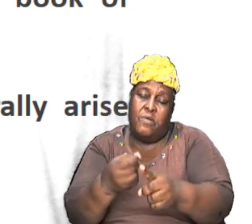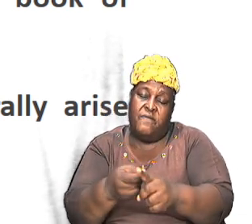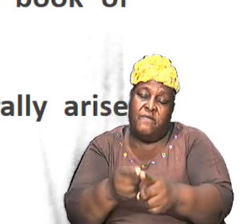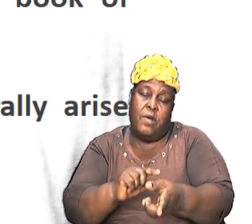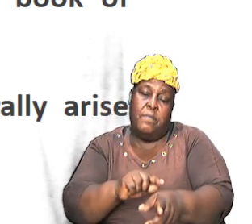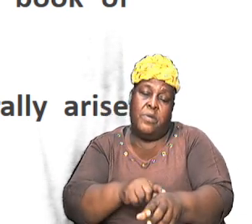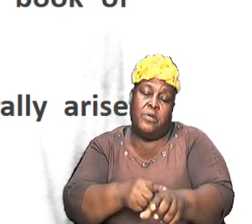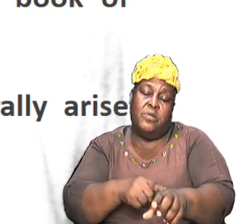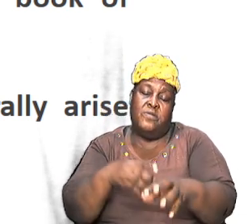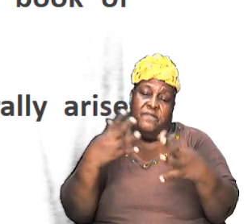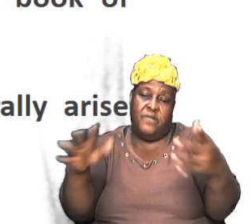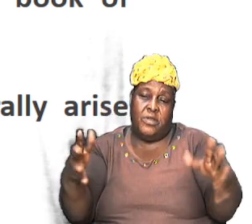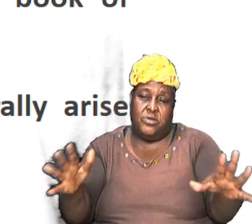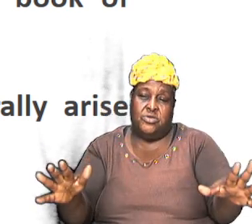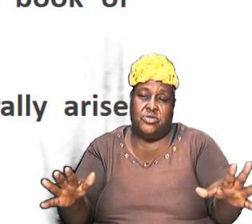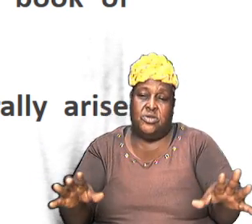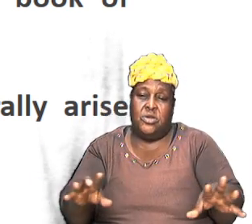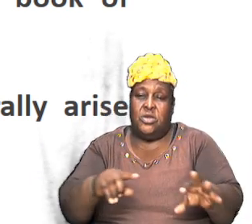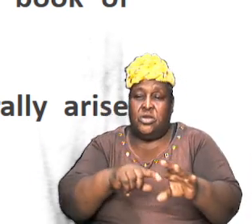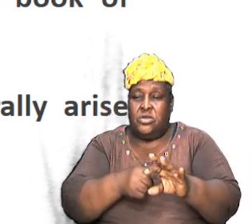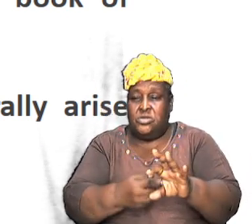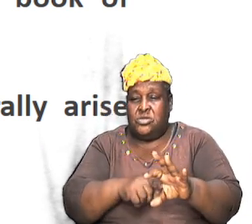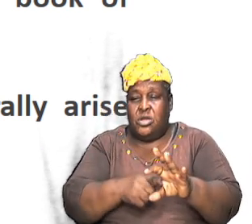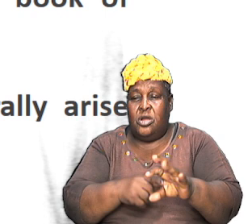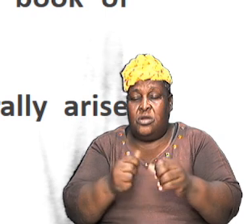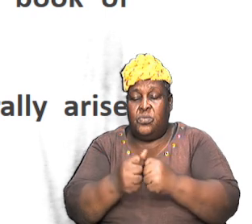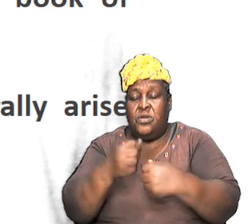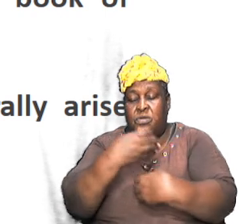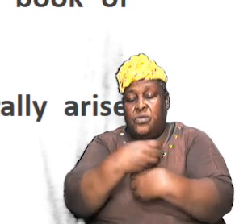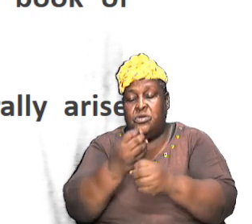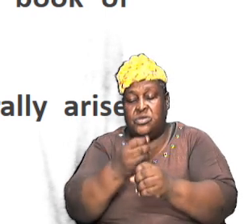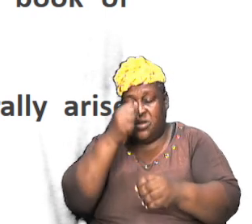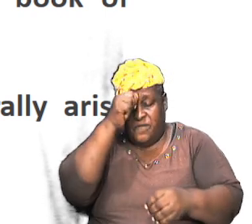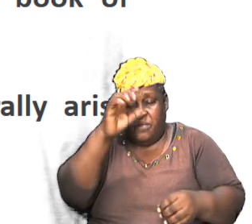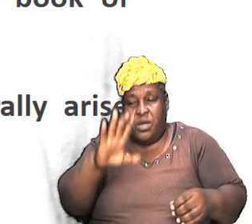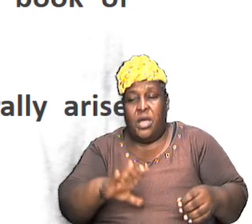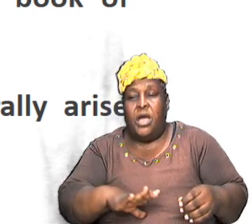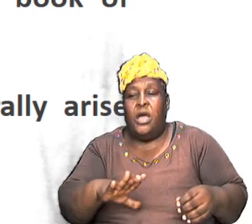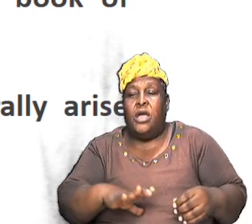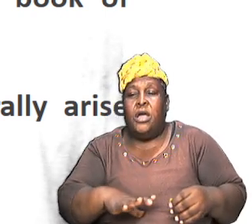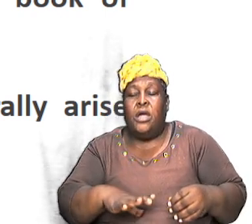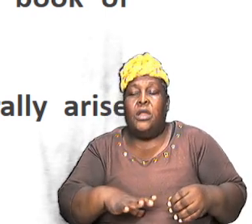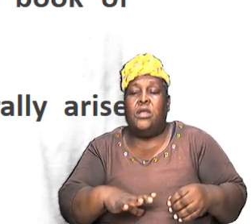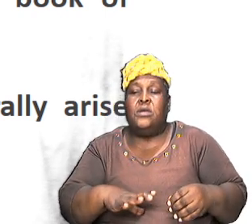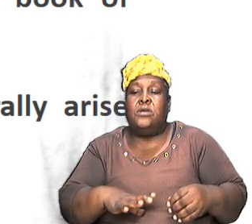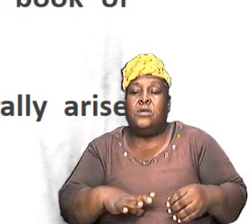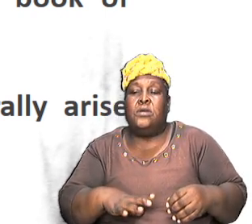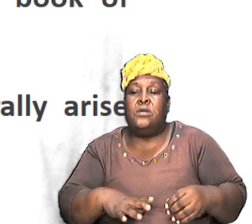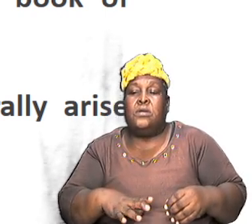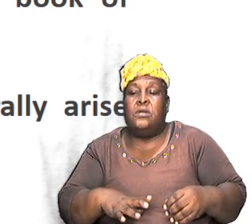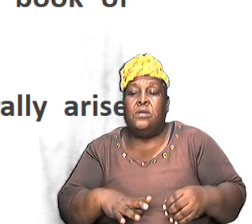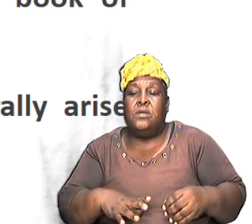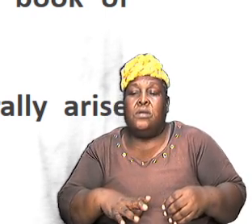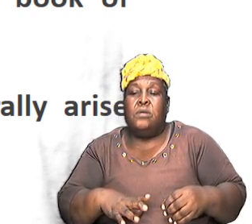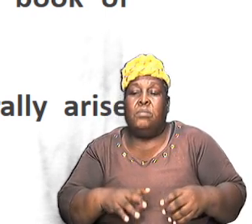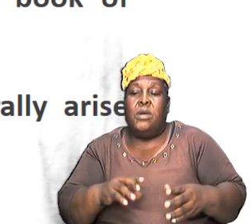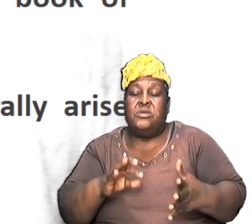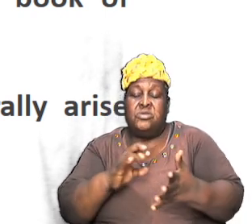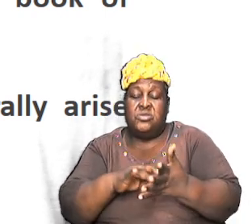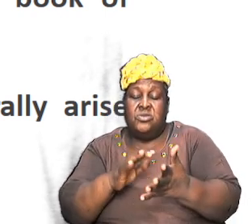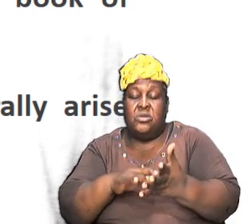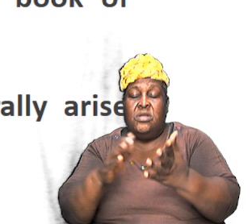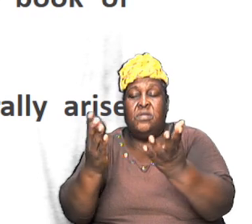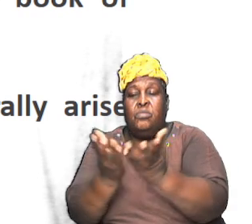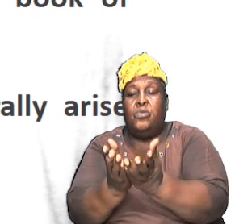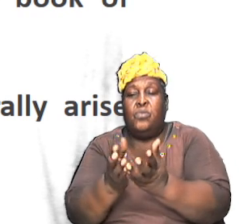to end it starts off with the creation of man and a particular purpose and it is by going through the book that we